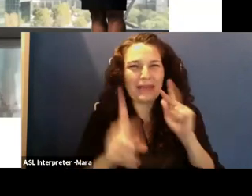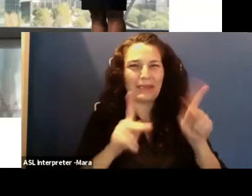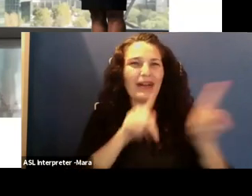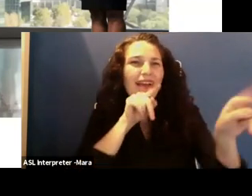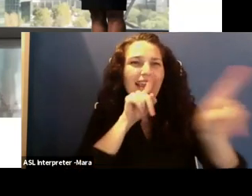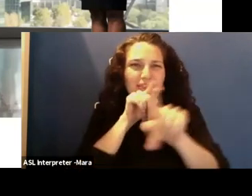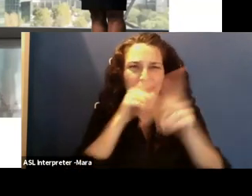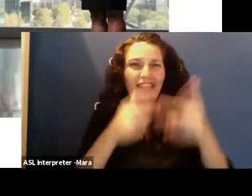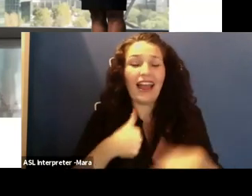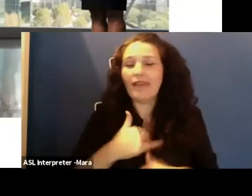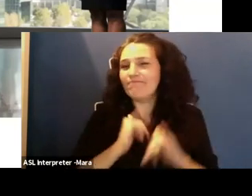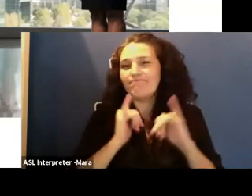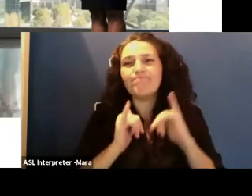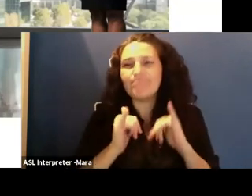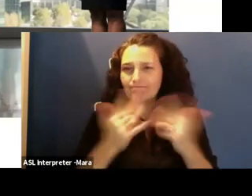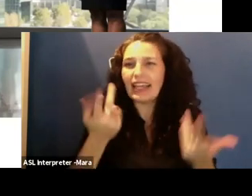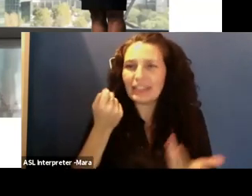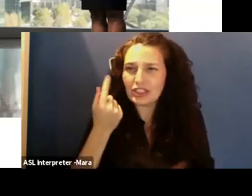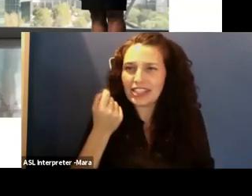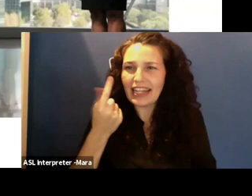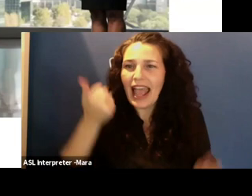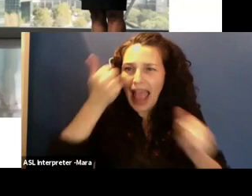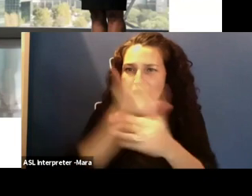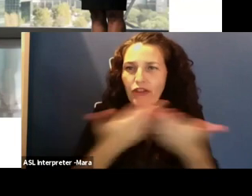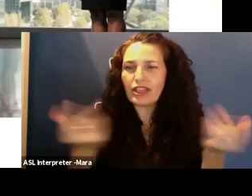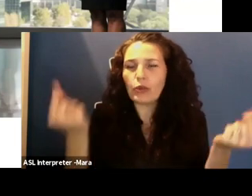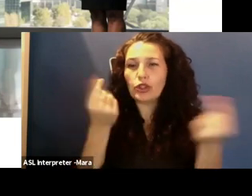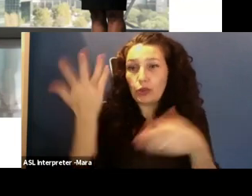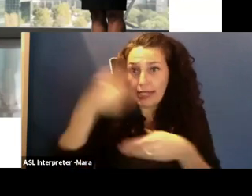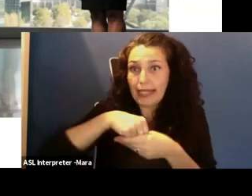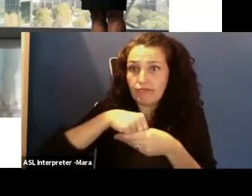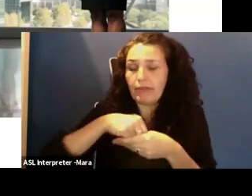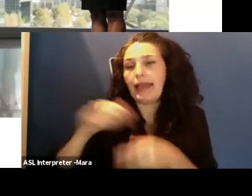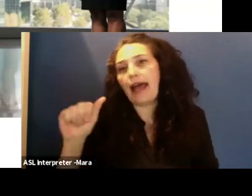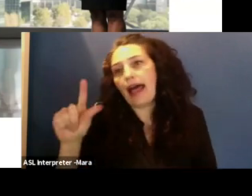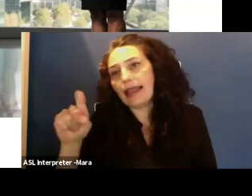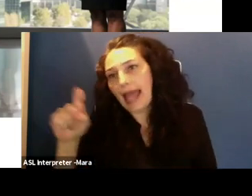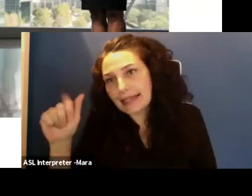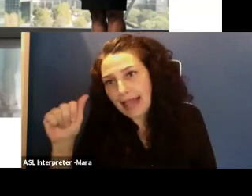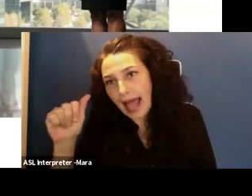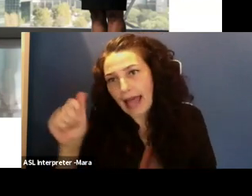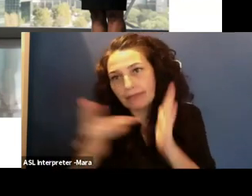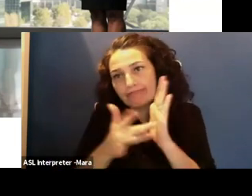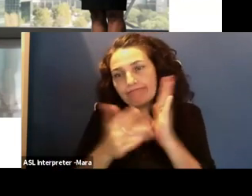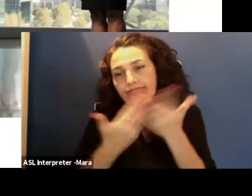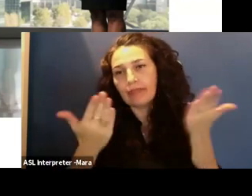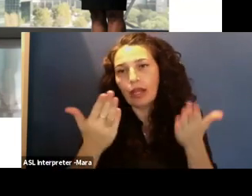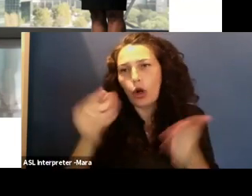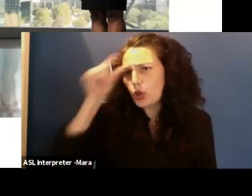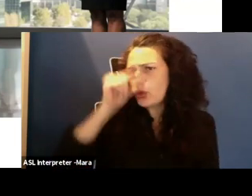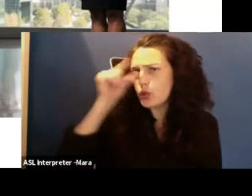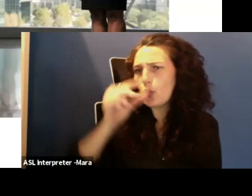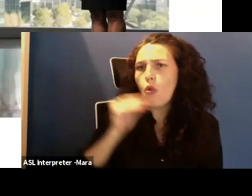It's in everything that we do. So, for instance, if you have an Alexa device or a Google Home, if you're talking to it, it's